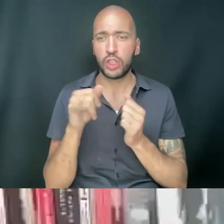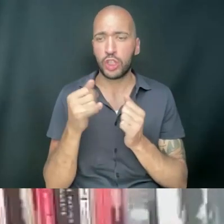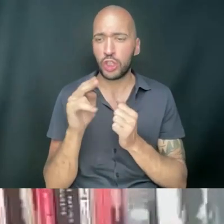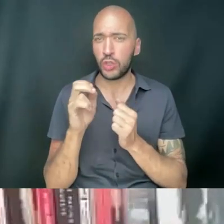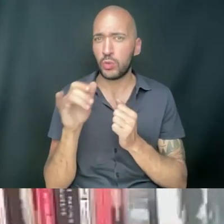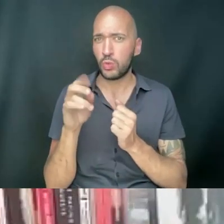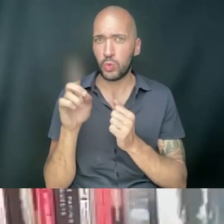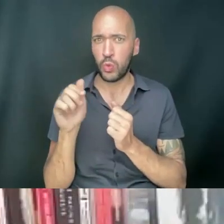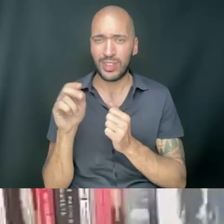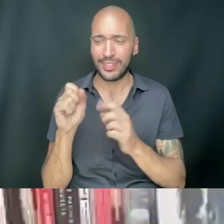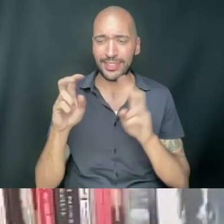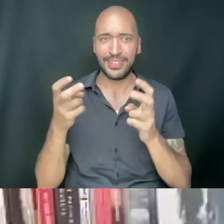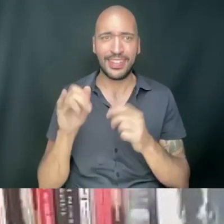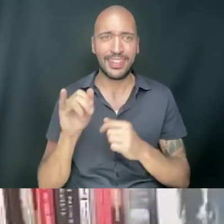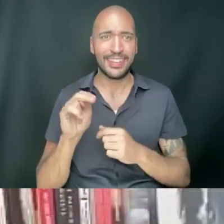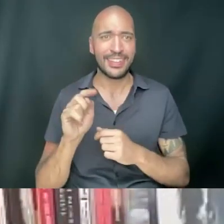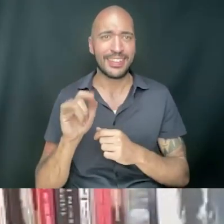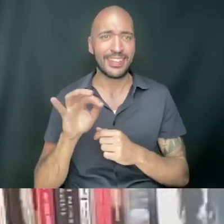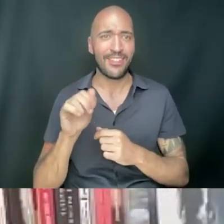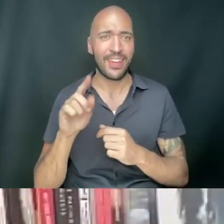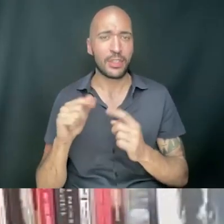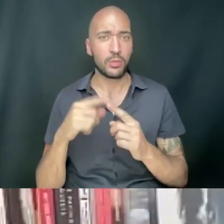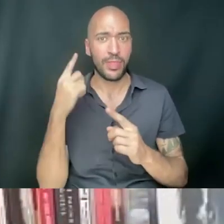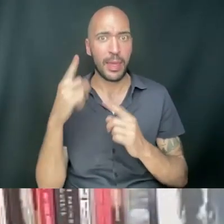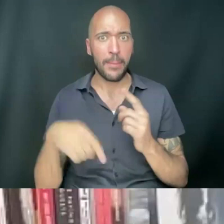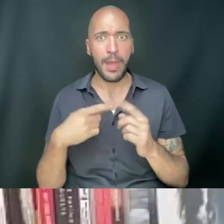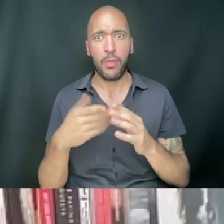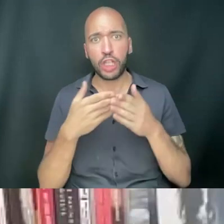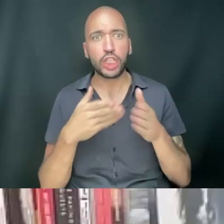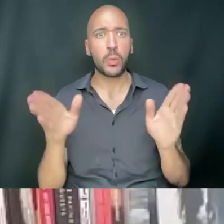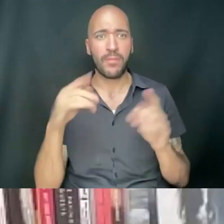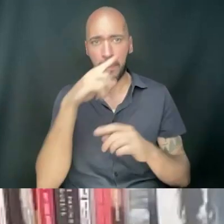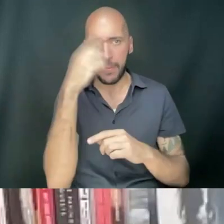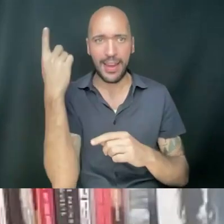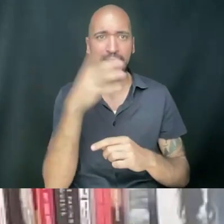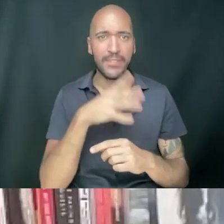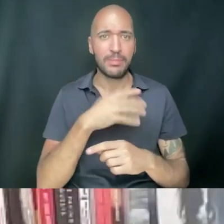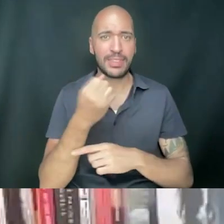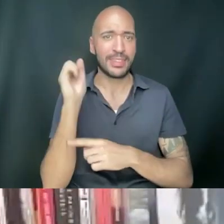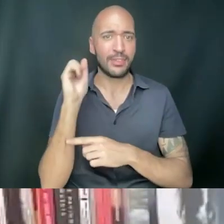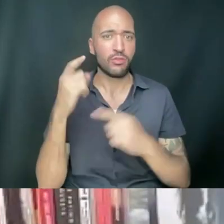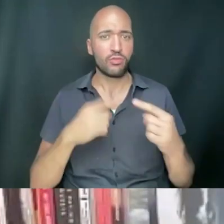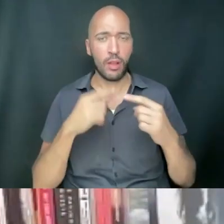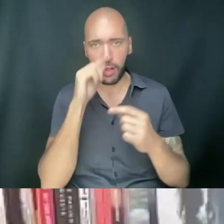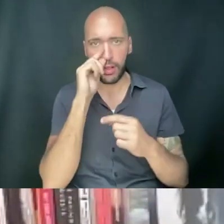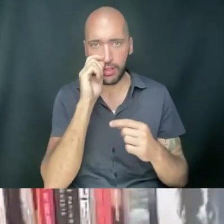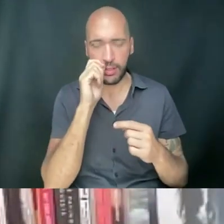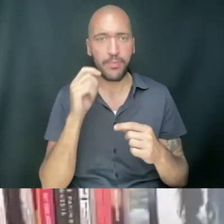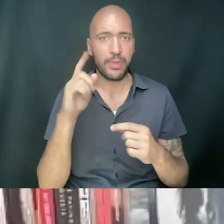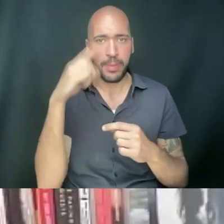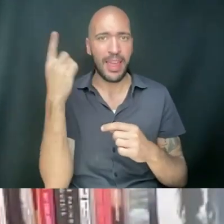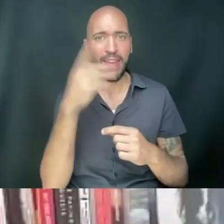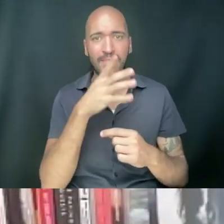just out the box started with that. Just to think about the scope of Black Feminist struggle, right, and the Black Feminist political